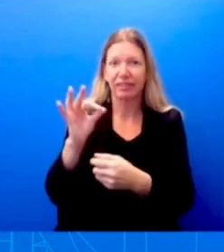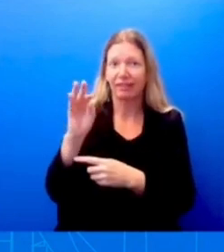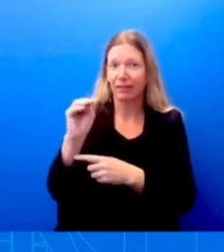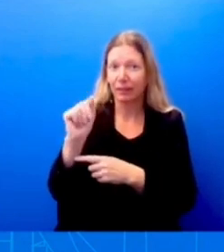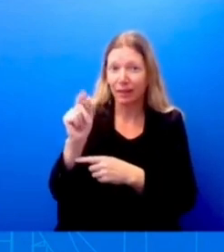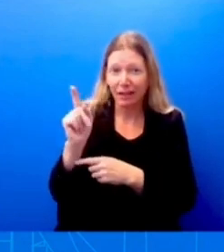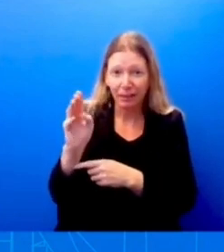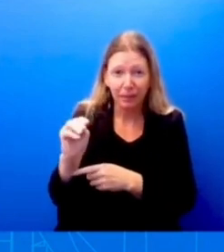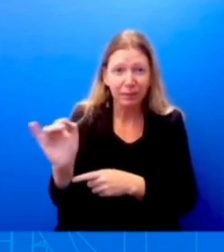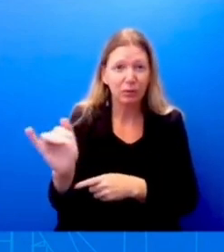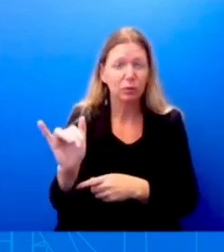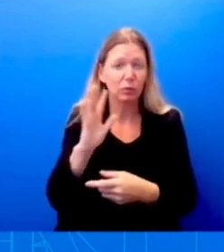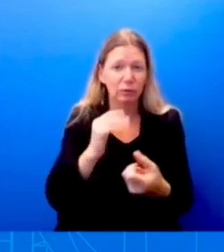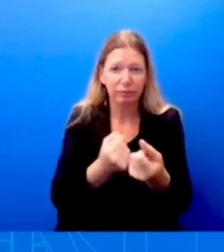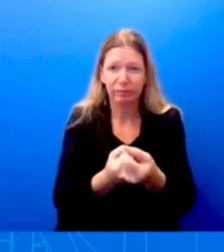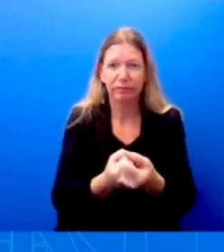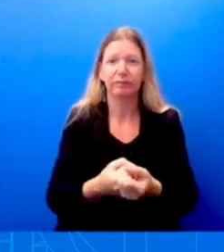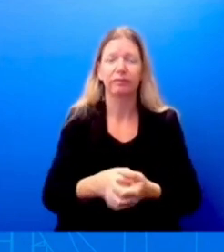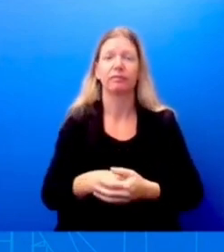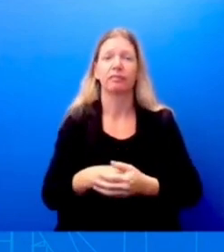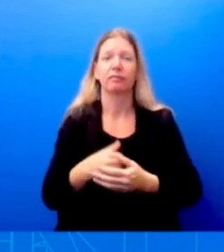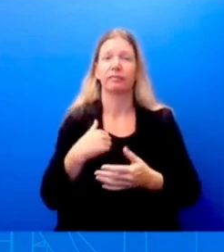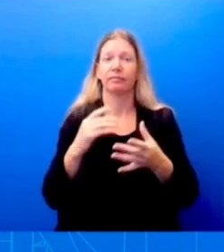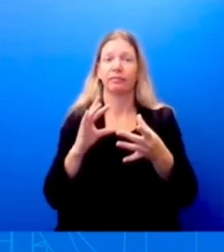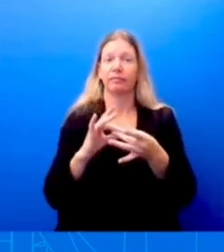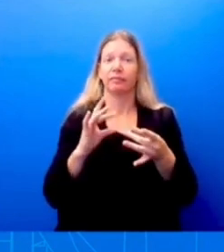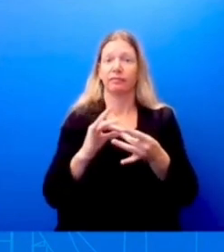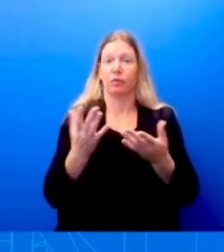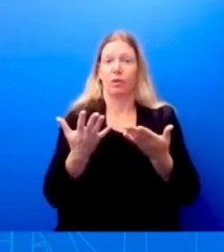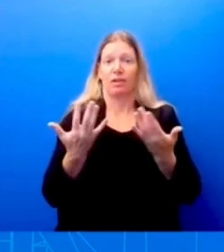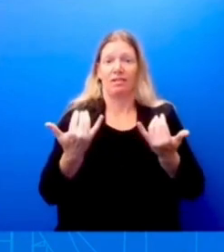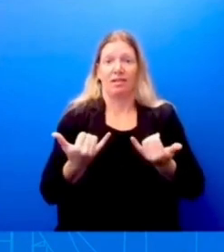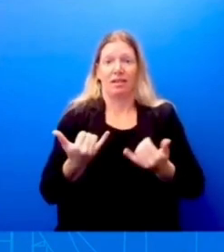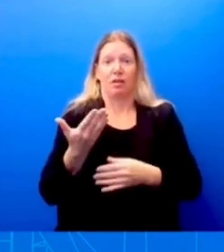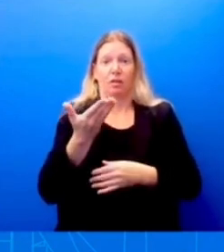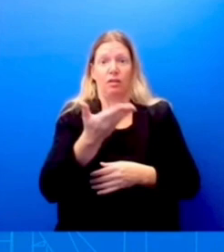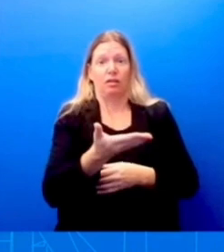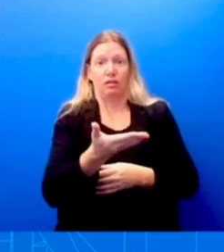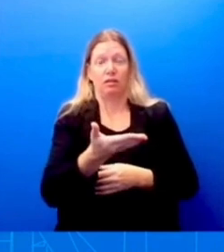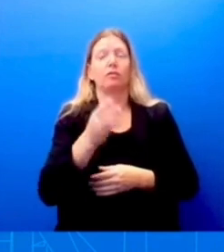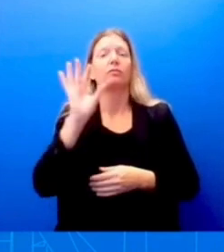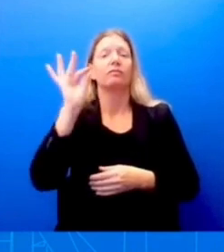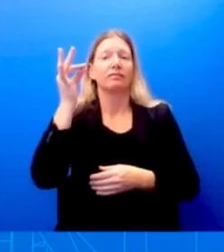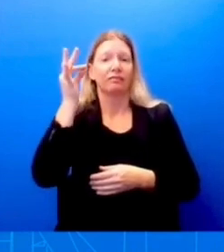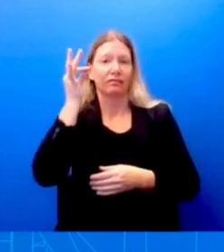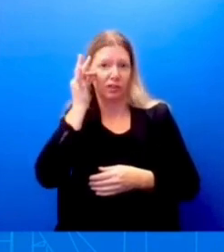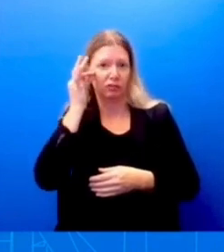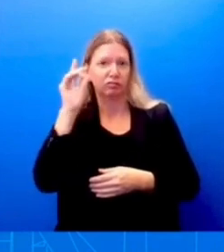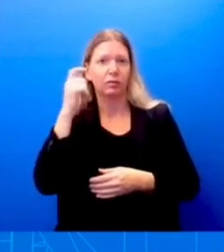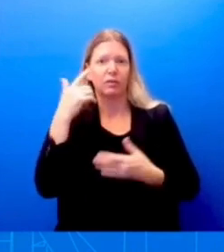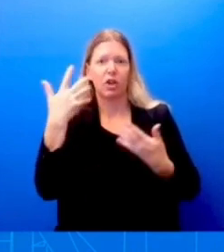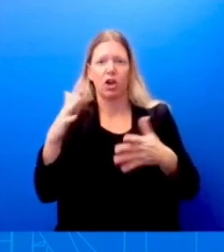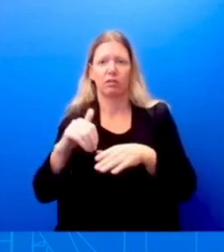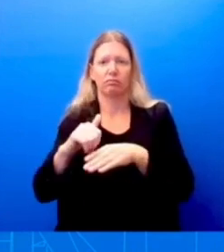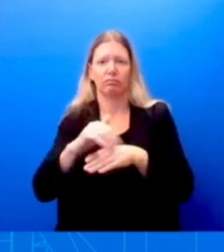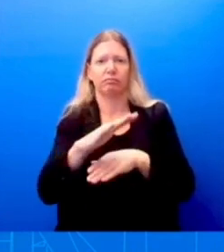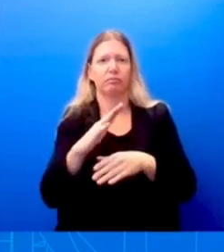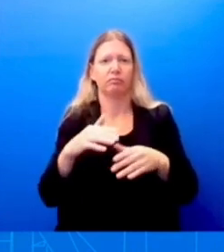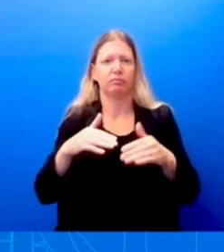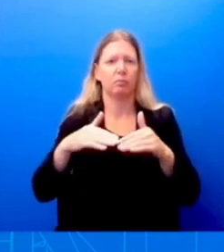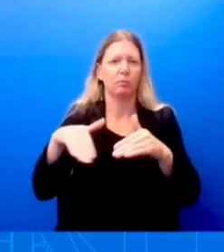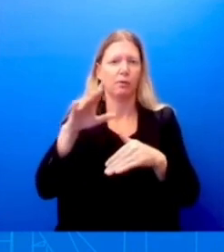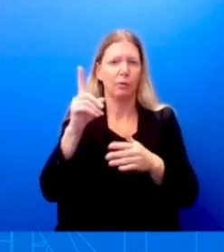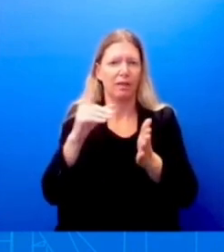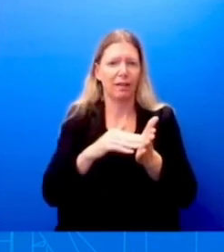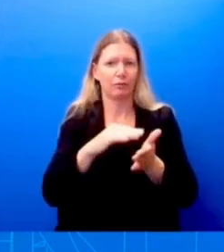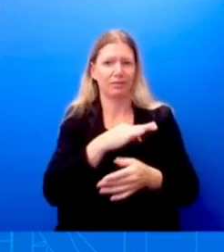is currently on the ground, the federal government has deployed more than a thousand staff members on the ground, and the FEMA has already given nearly $15